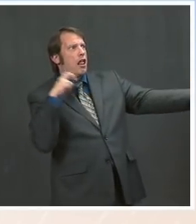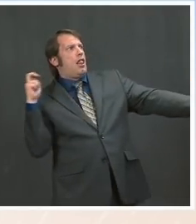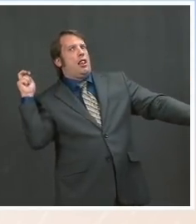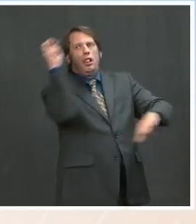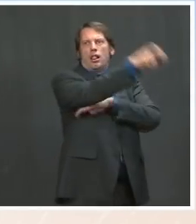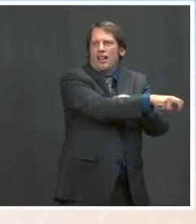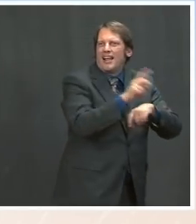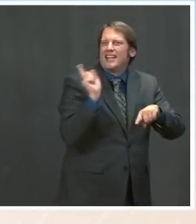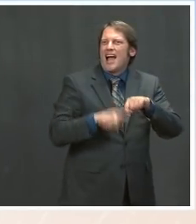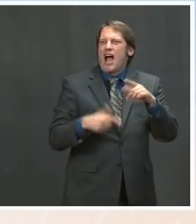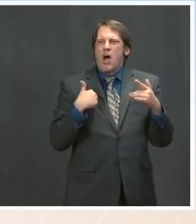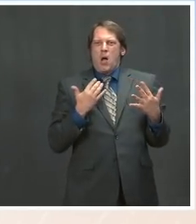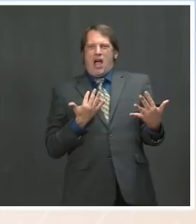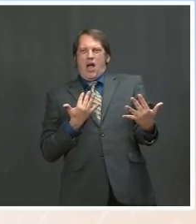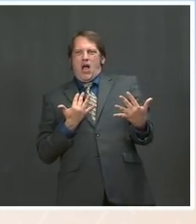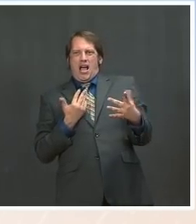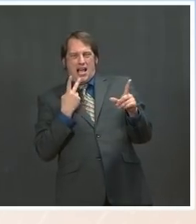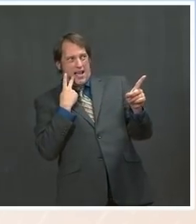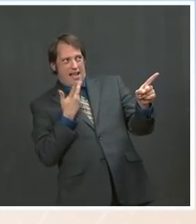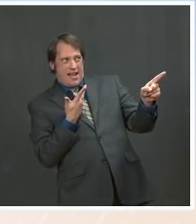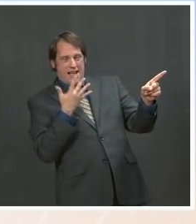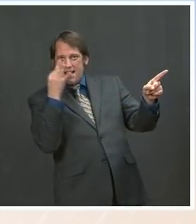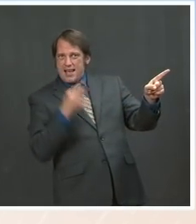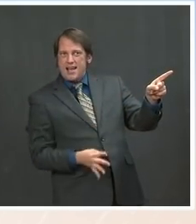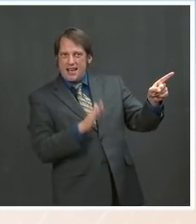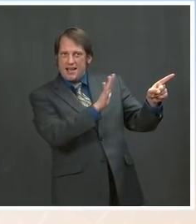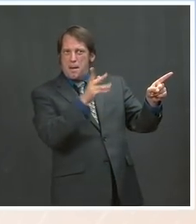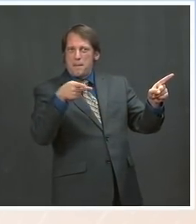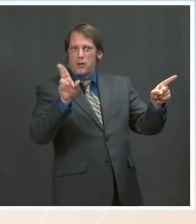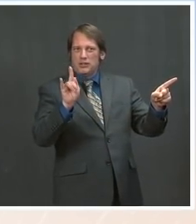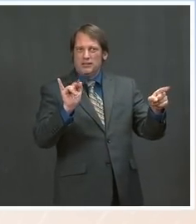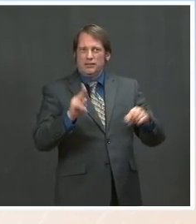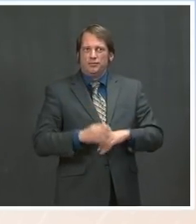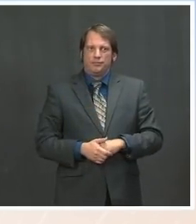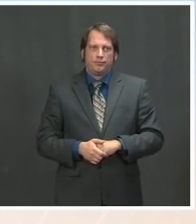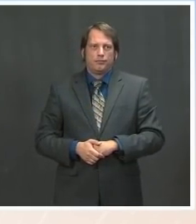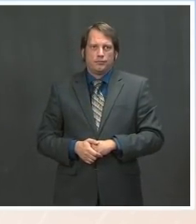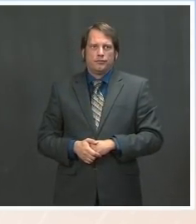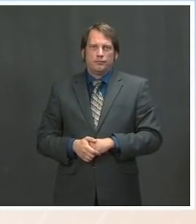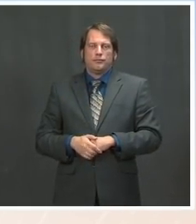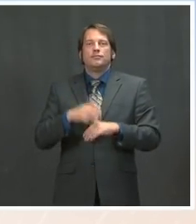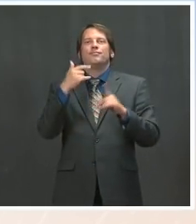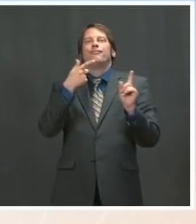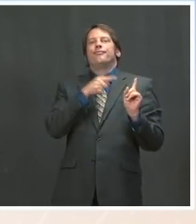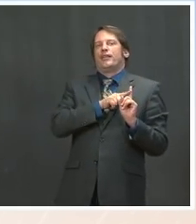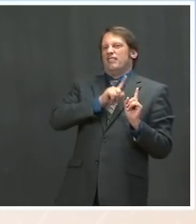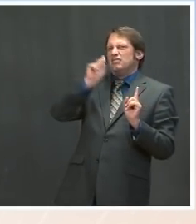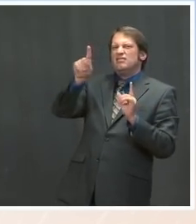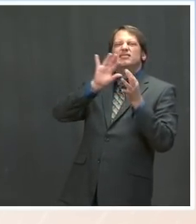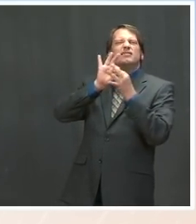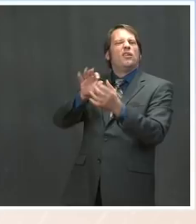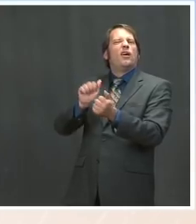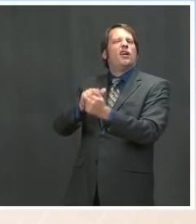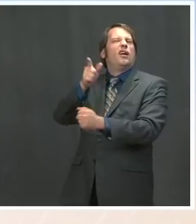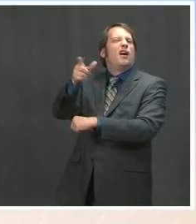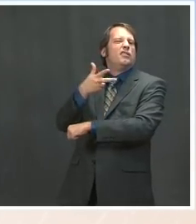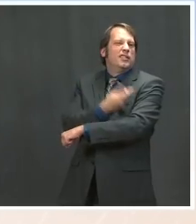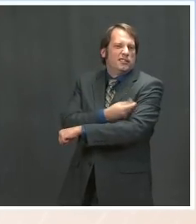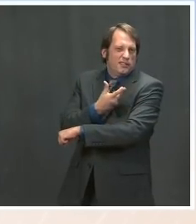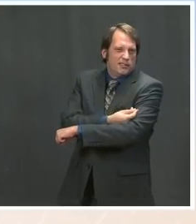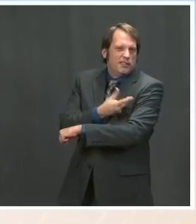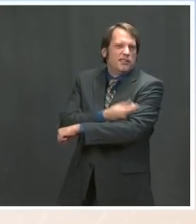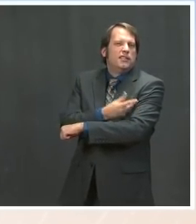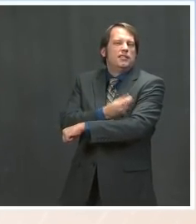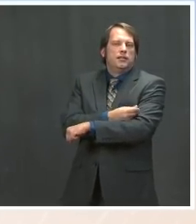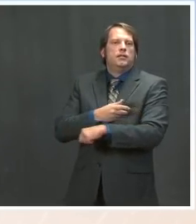a vaccine question. But just first, a quick follow-up to my colleague's questions about the refugee cap earlier. The Press. You